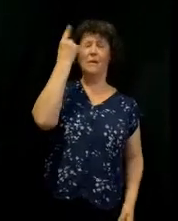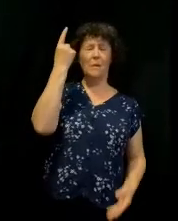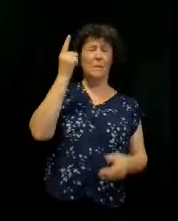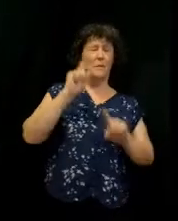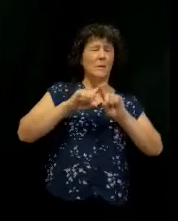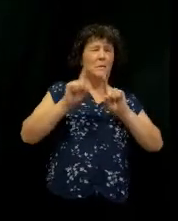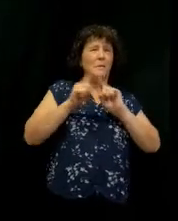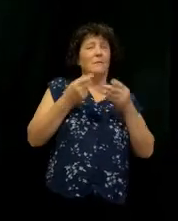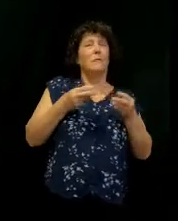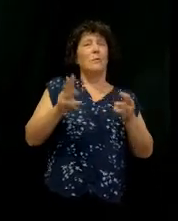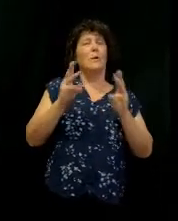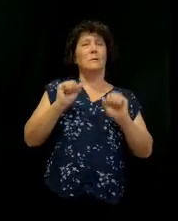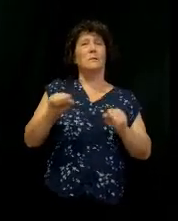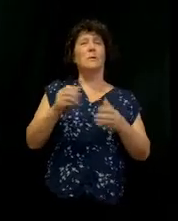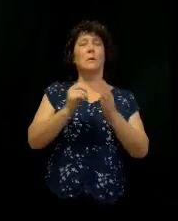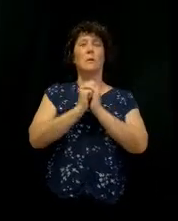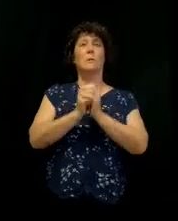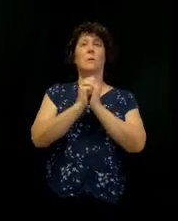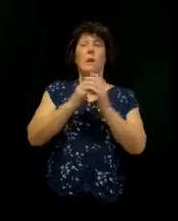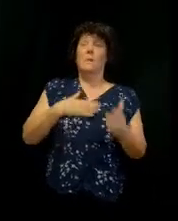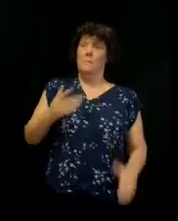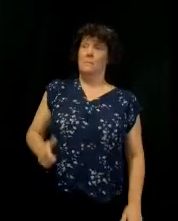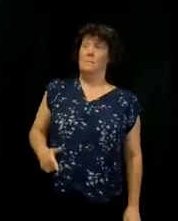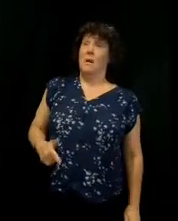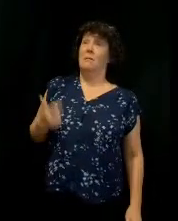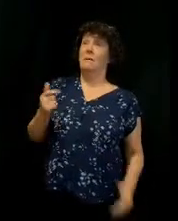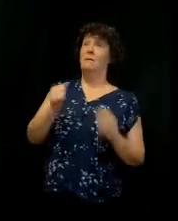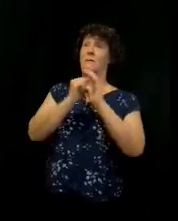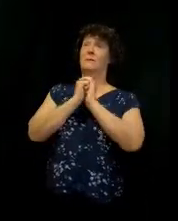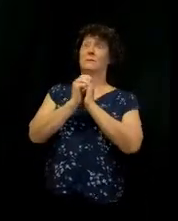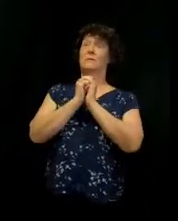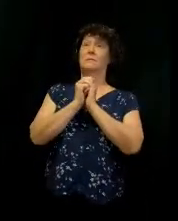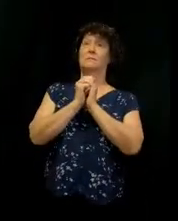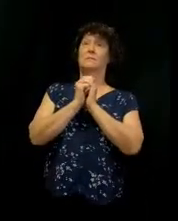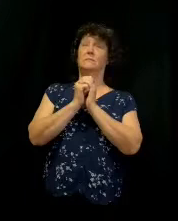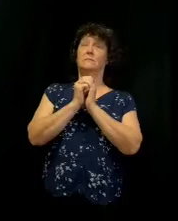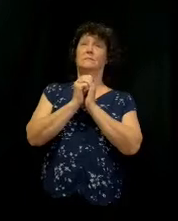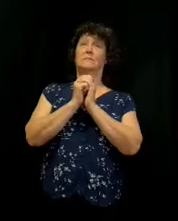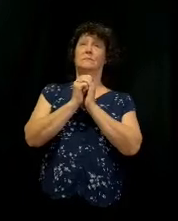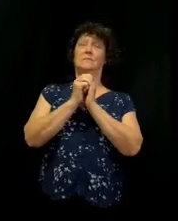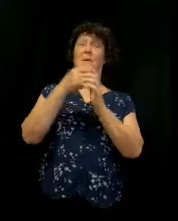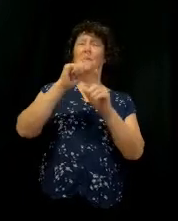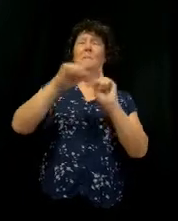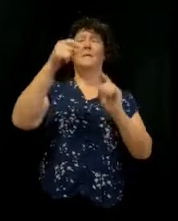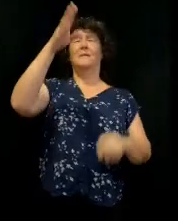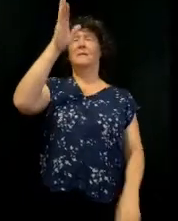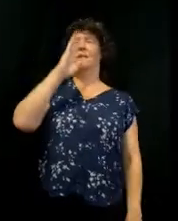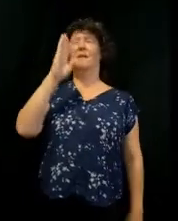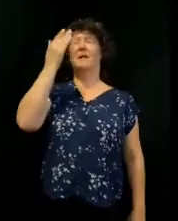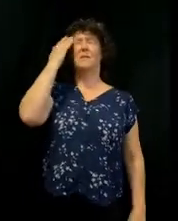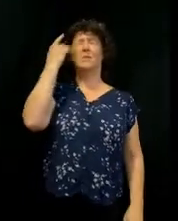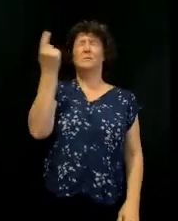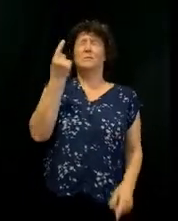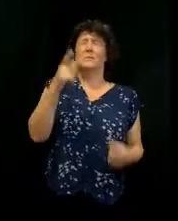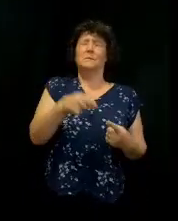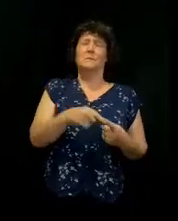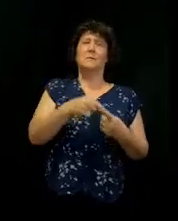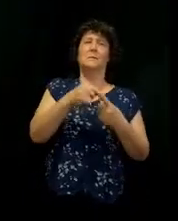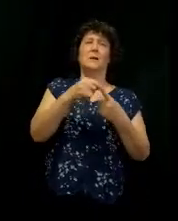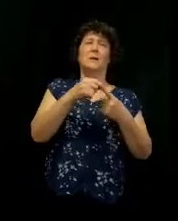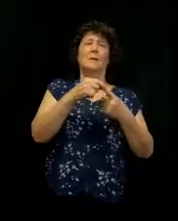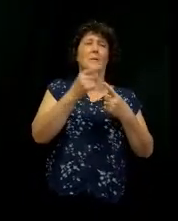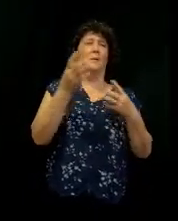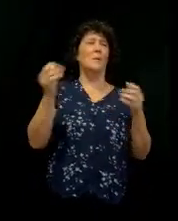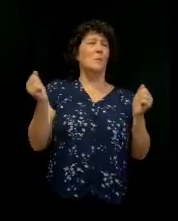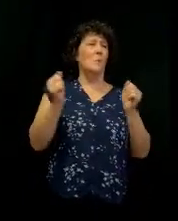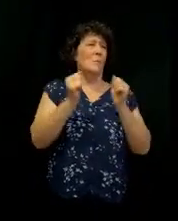worship you. My life is worship. My lifestyle is worship. But God, I know there's something special. When we come together as a